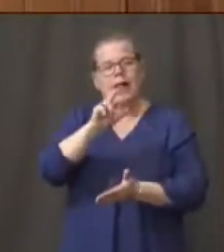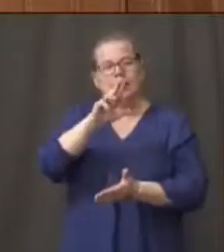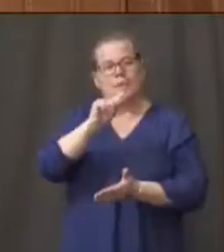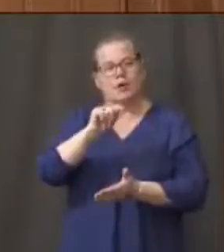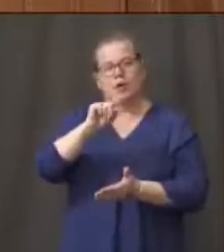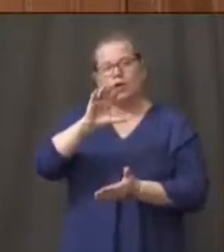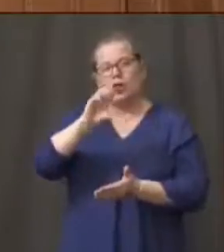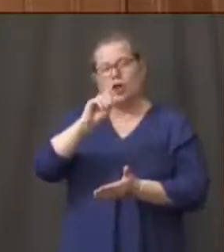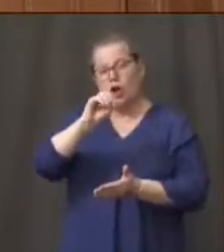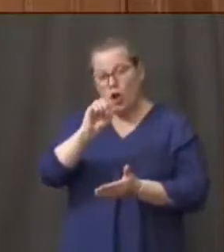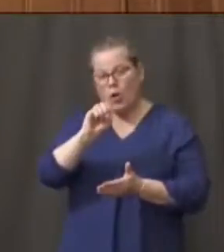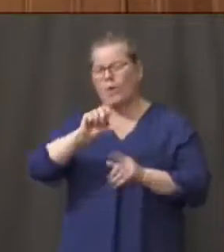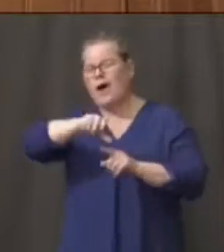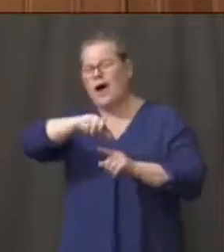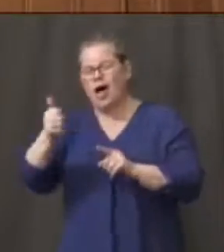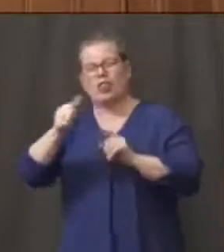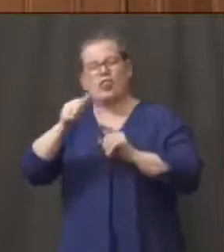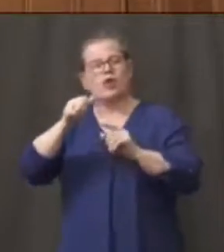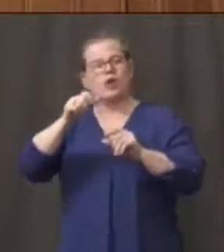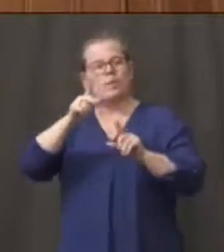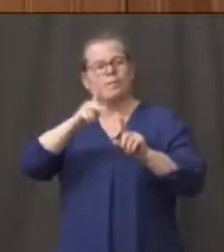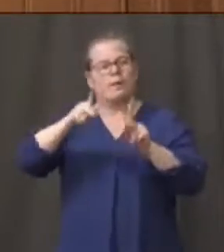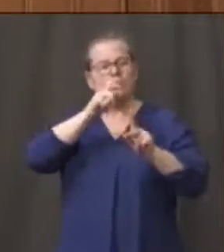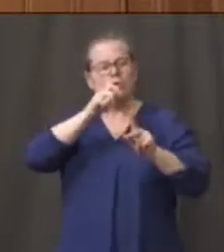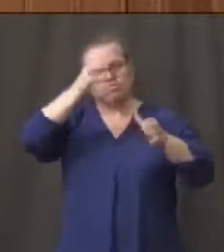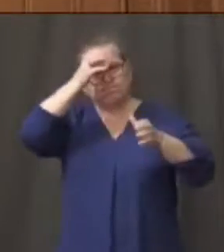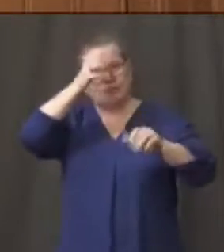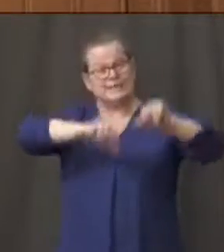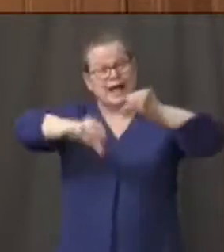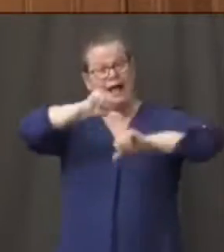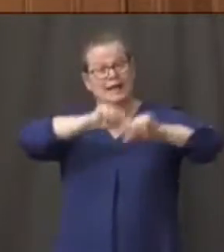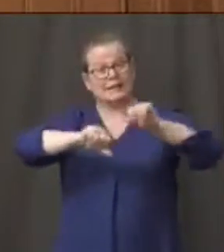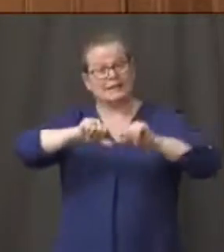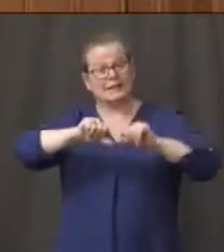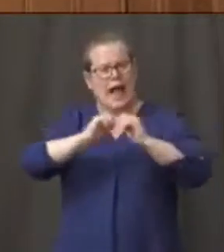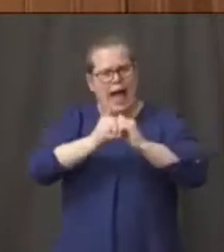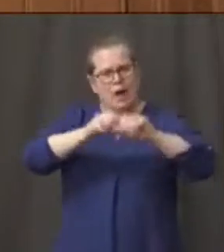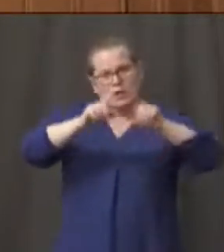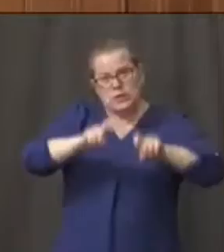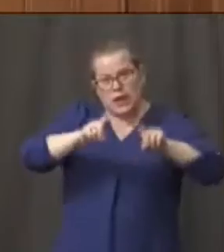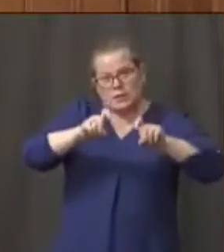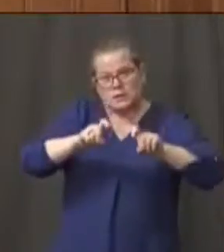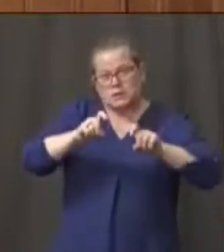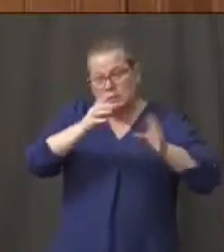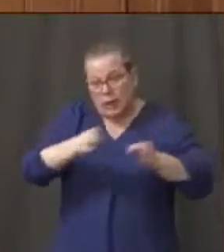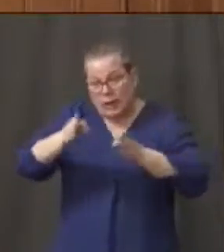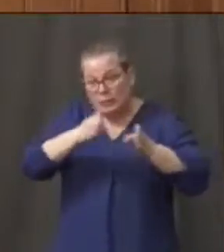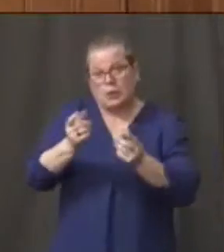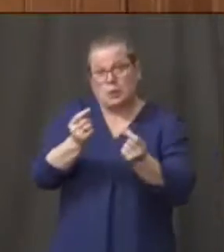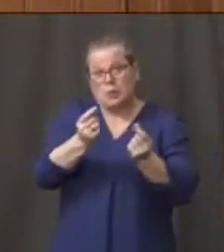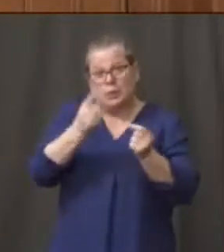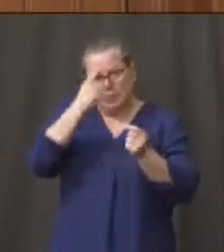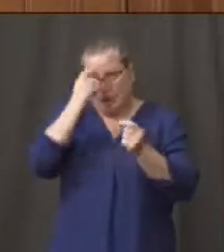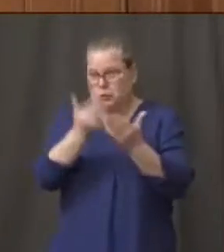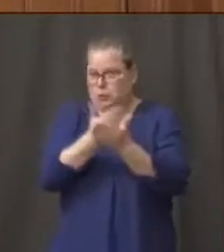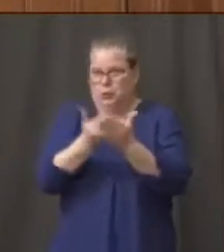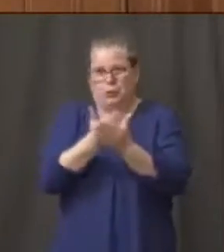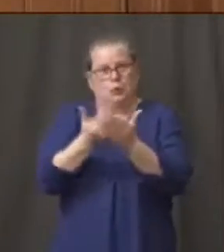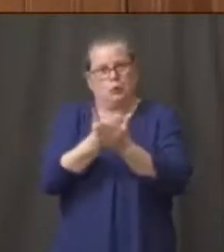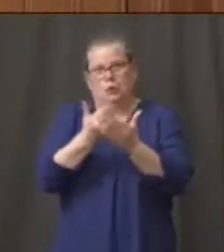experts that have been brought in to help inform that testing strategy because there is a lot of new technology coming online